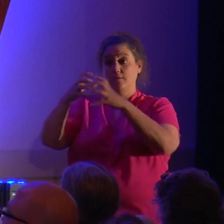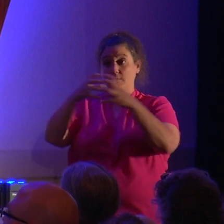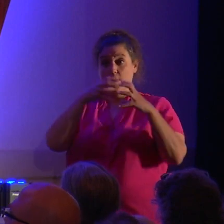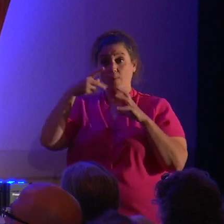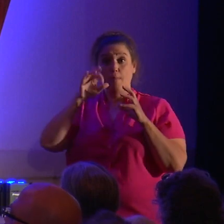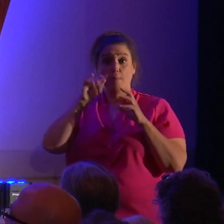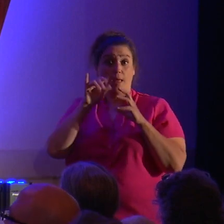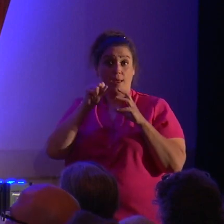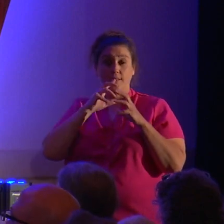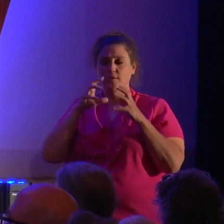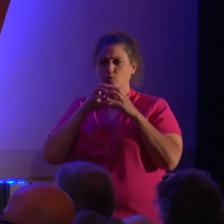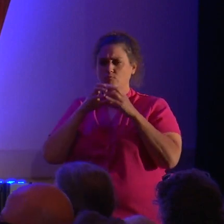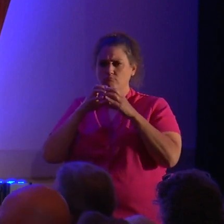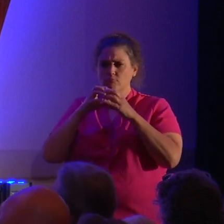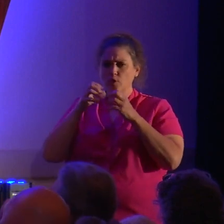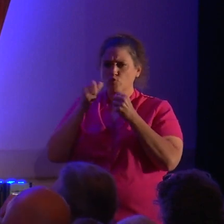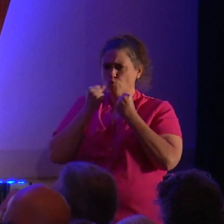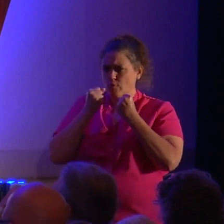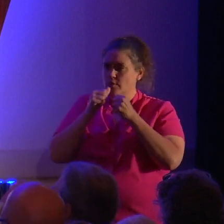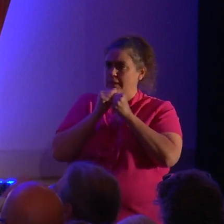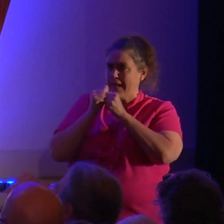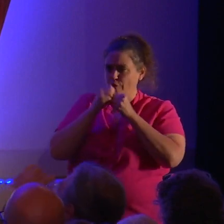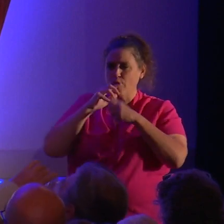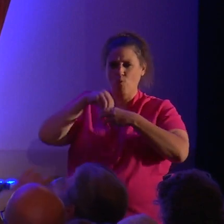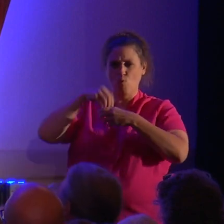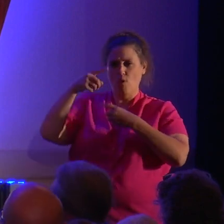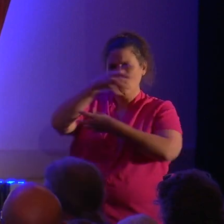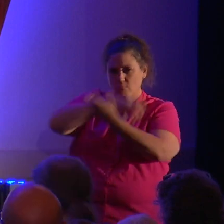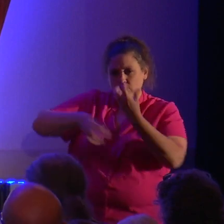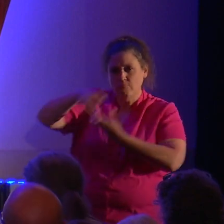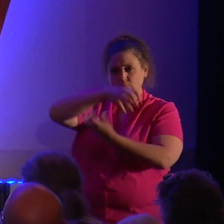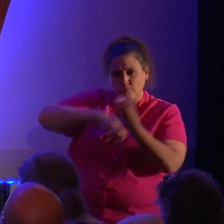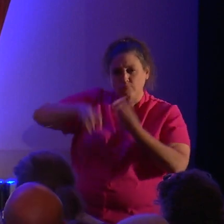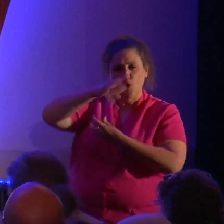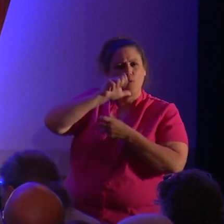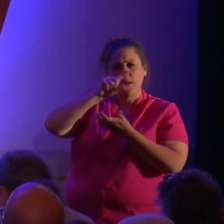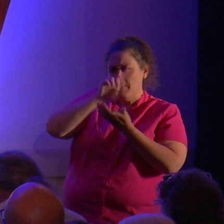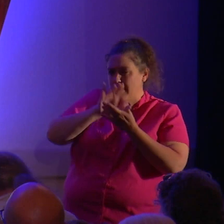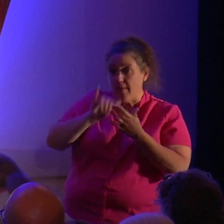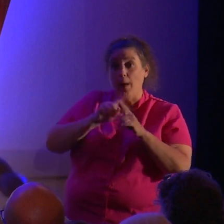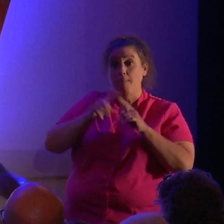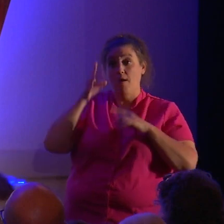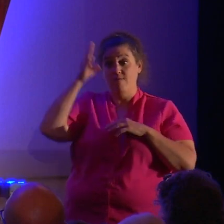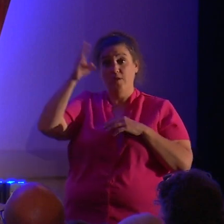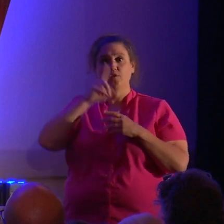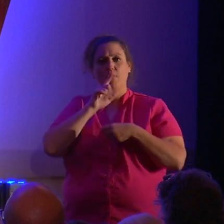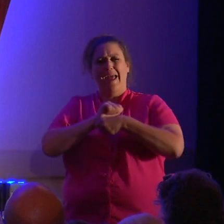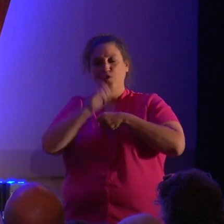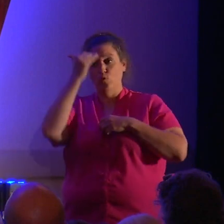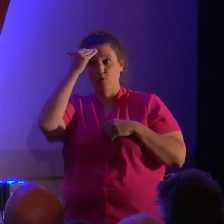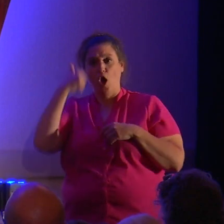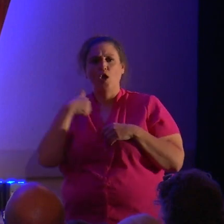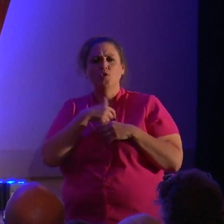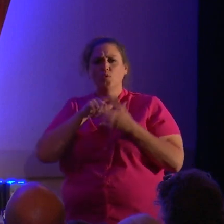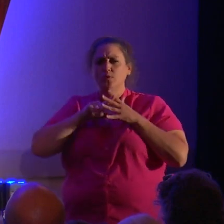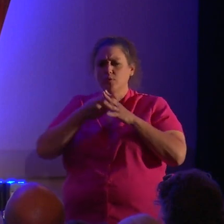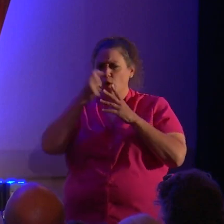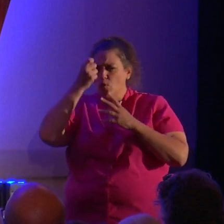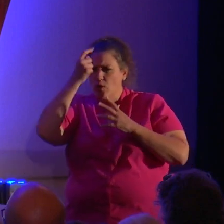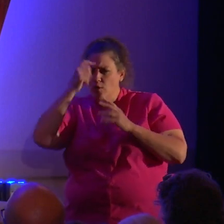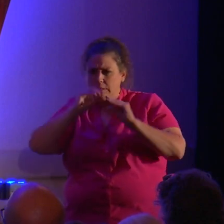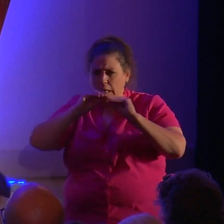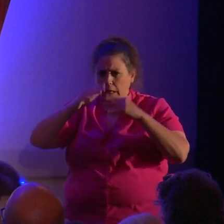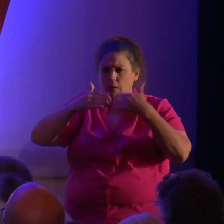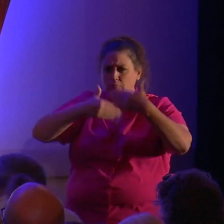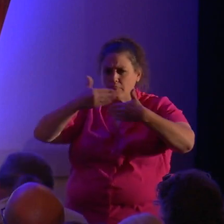in our primitive stages. But eventually, from actual knowledge, we get a grasp on these things, and then we're